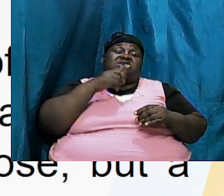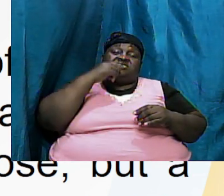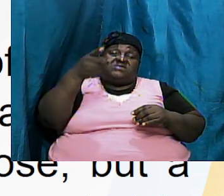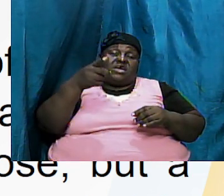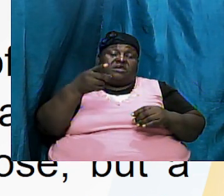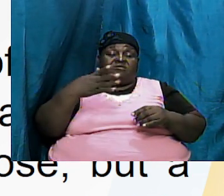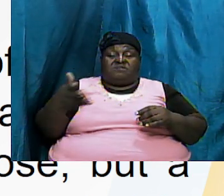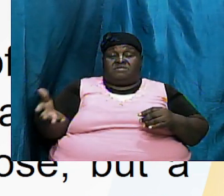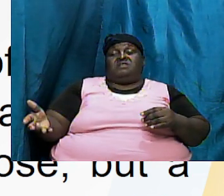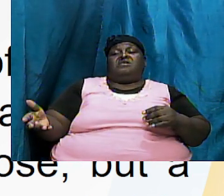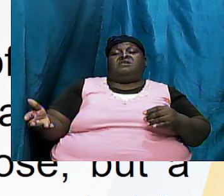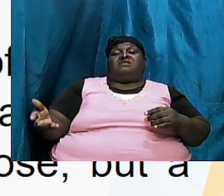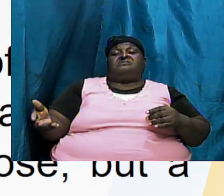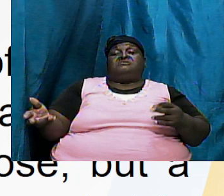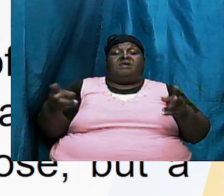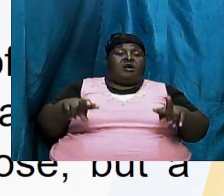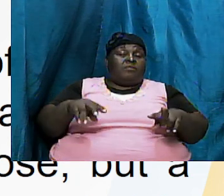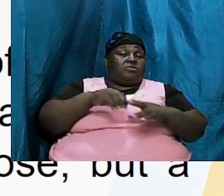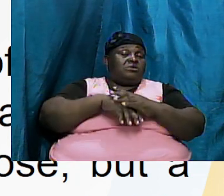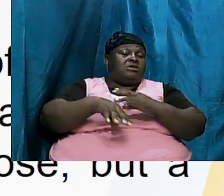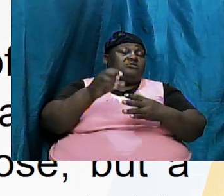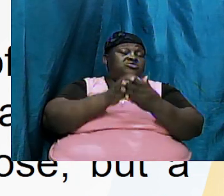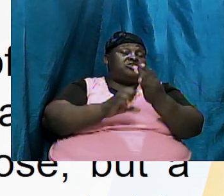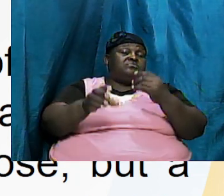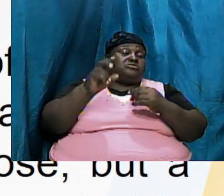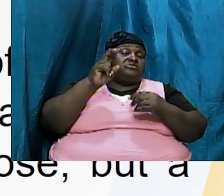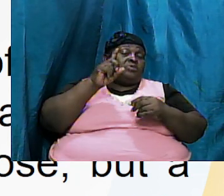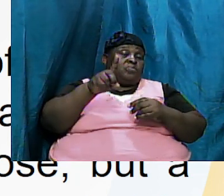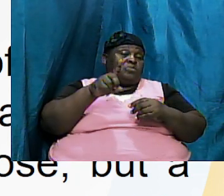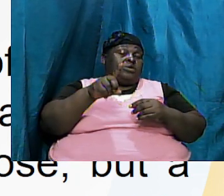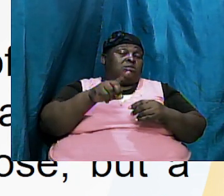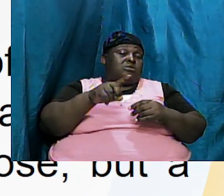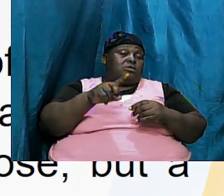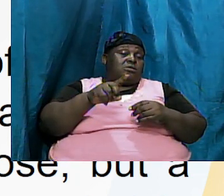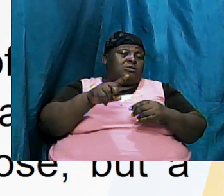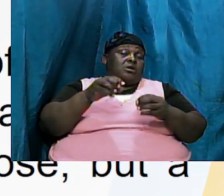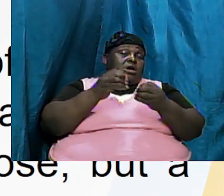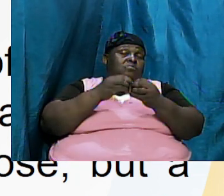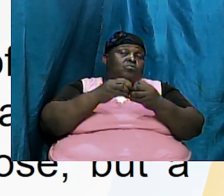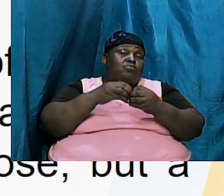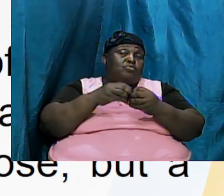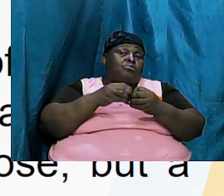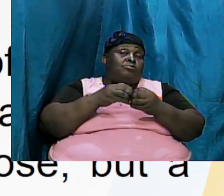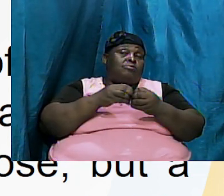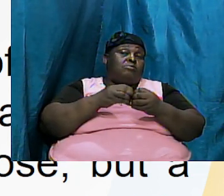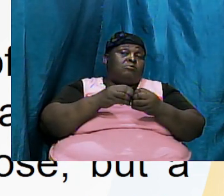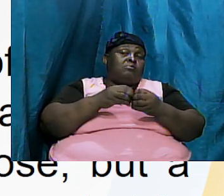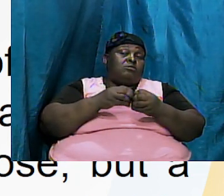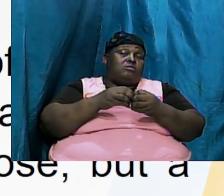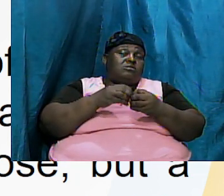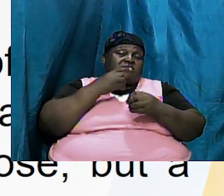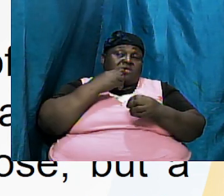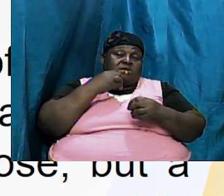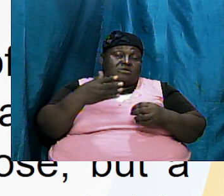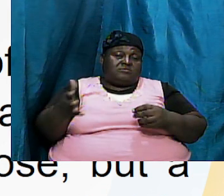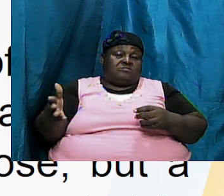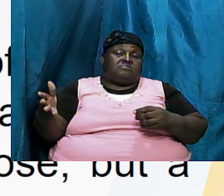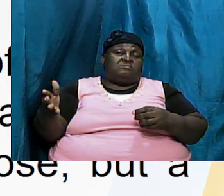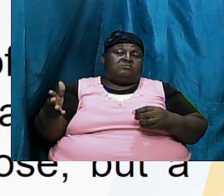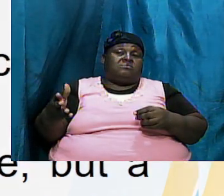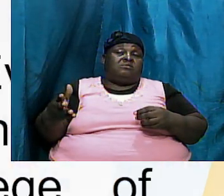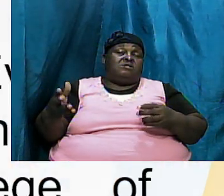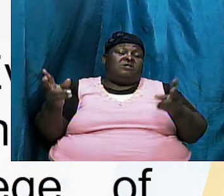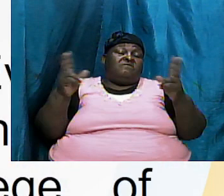as to what happened in chapter 1 and it provides some additional detail alright and that is very